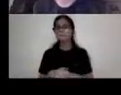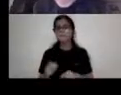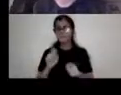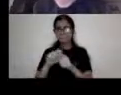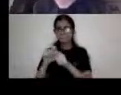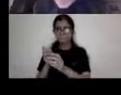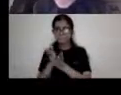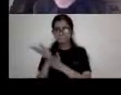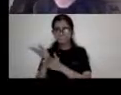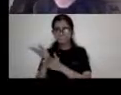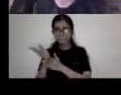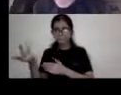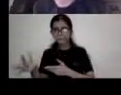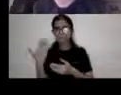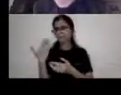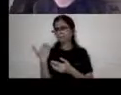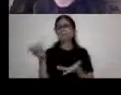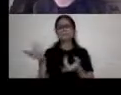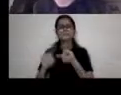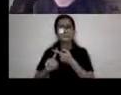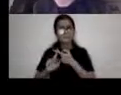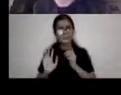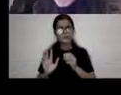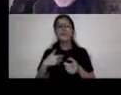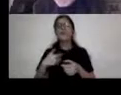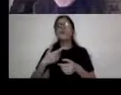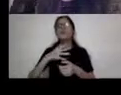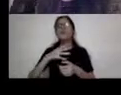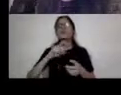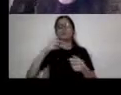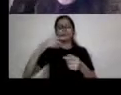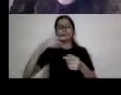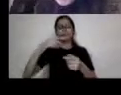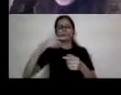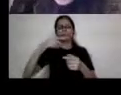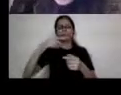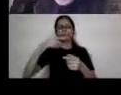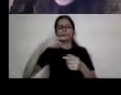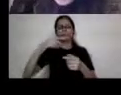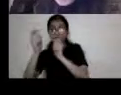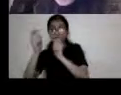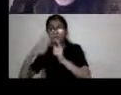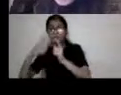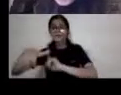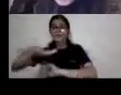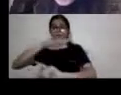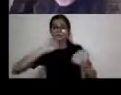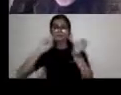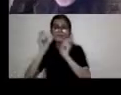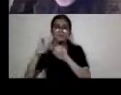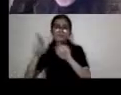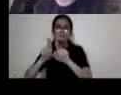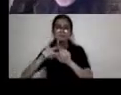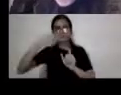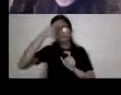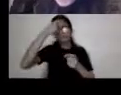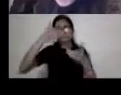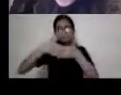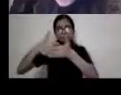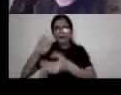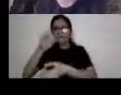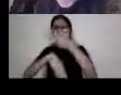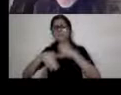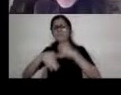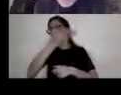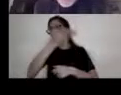recently about that. Climate change is obviously a huge issue. And I think disability will fit in with that as well